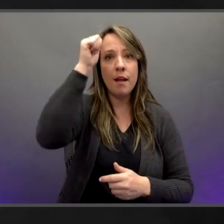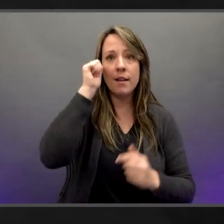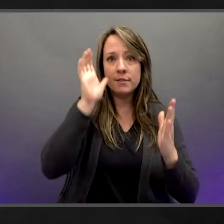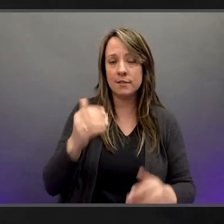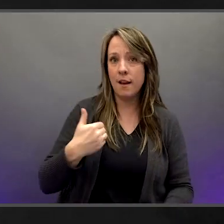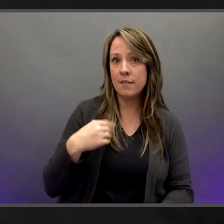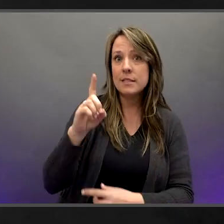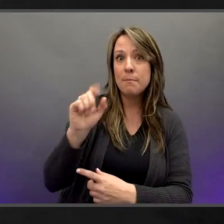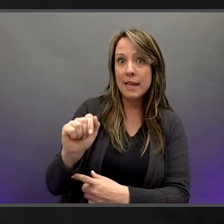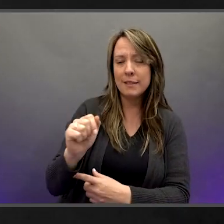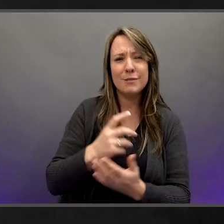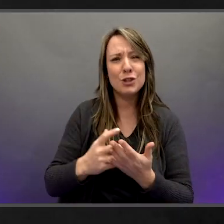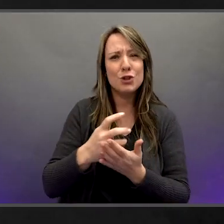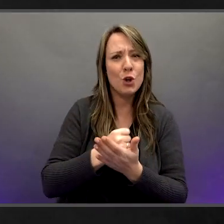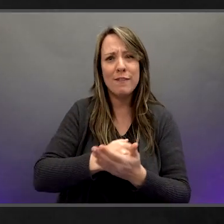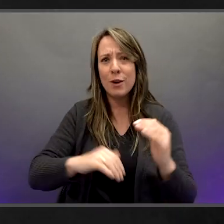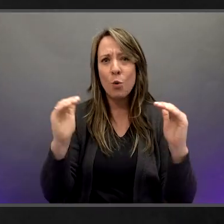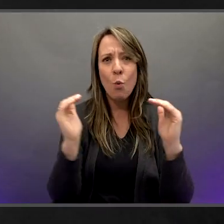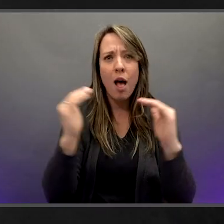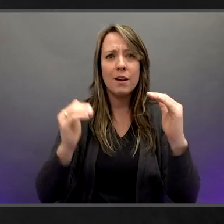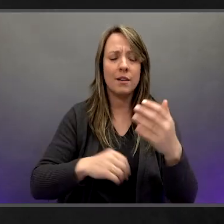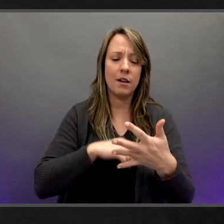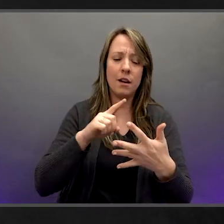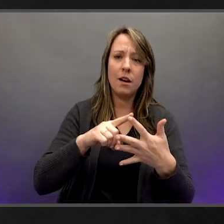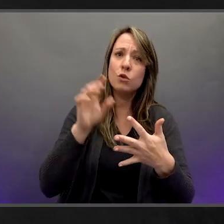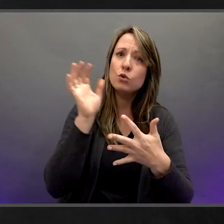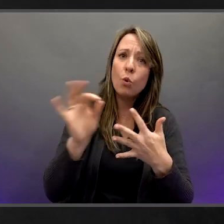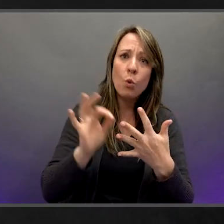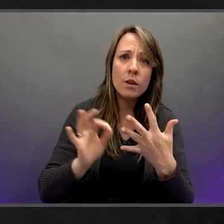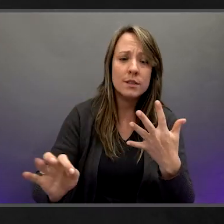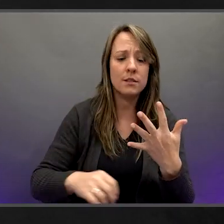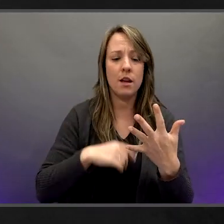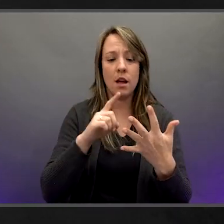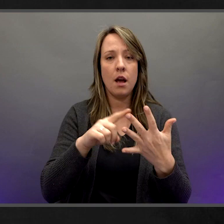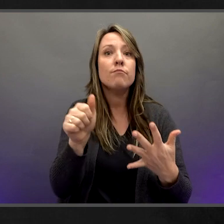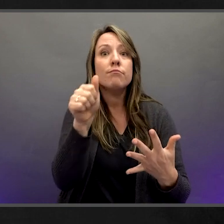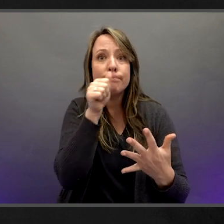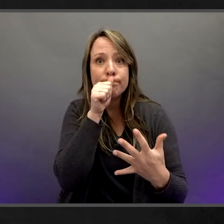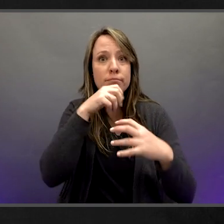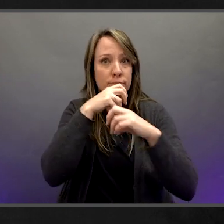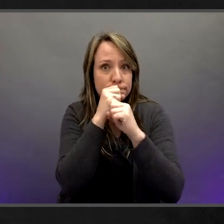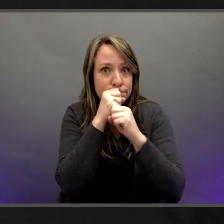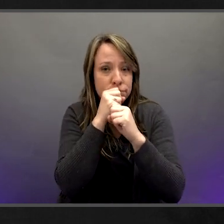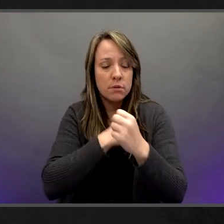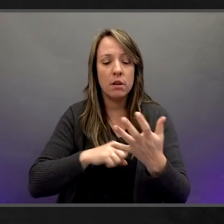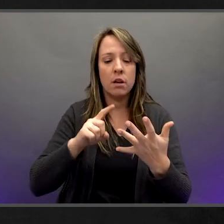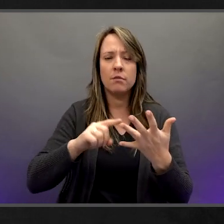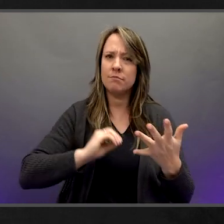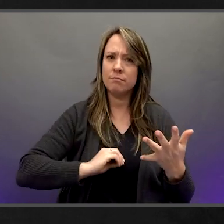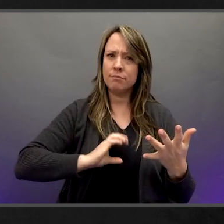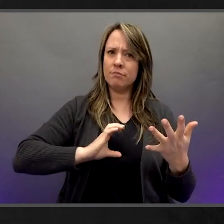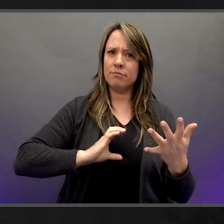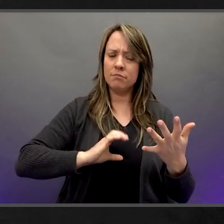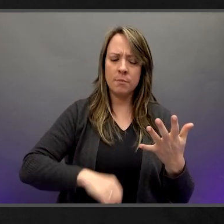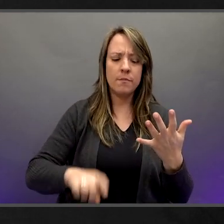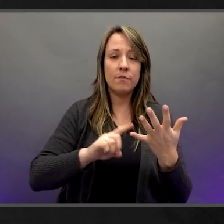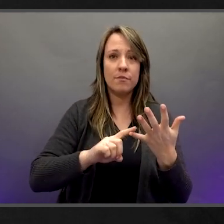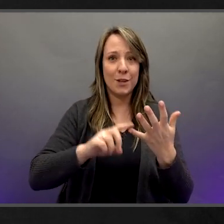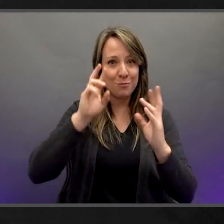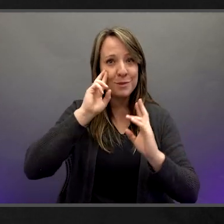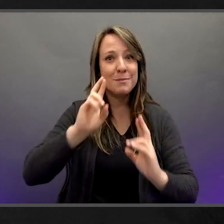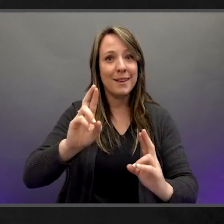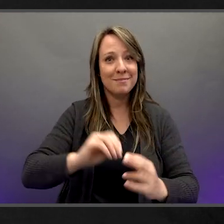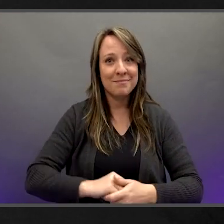Alaskans with disabilities deserve equality, choice, privacy, dignity,